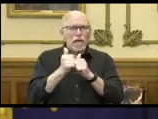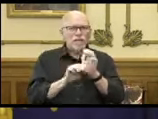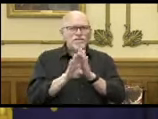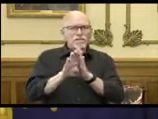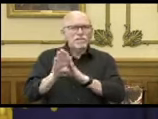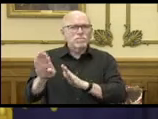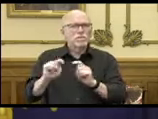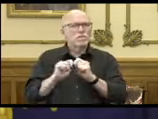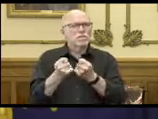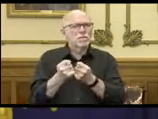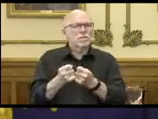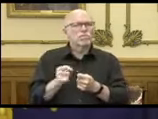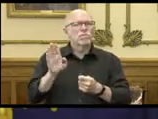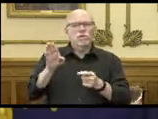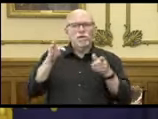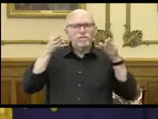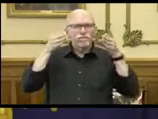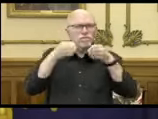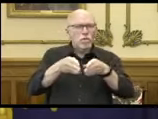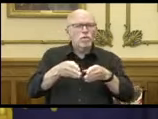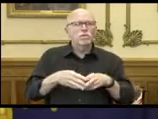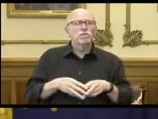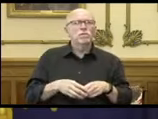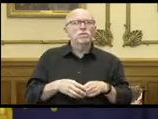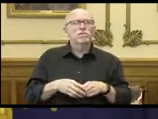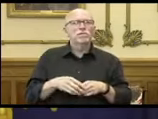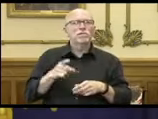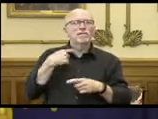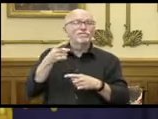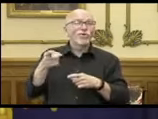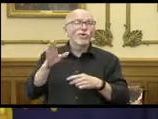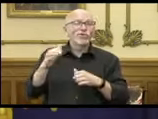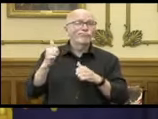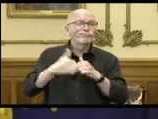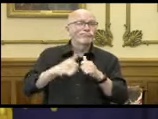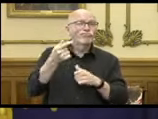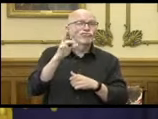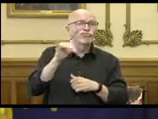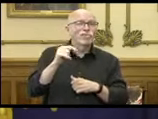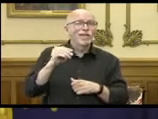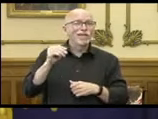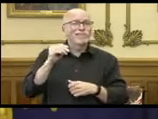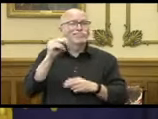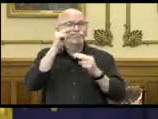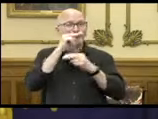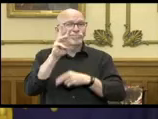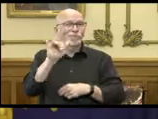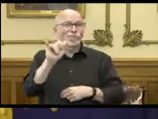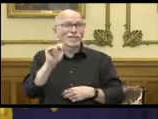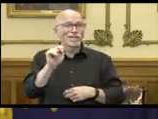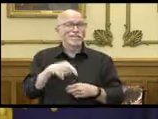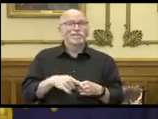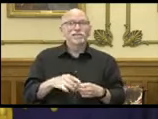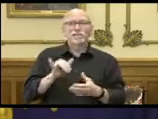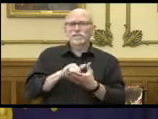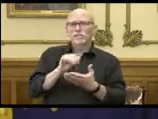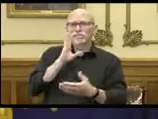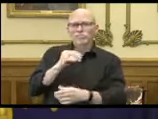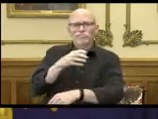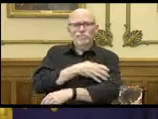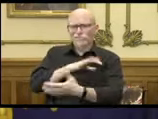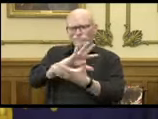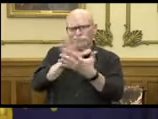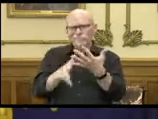his focus. I said his grit and wit. That's a pretty powerful